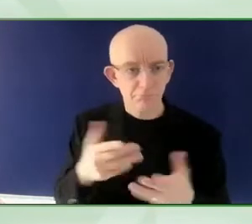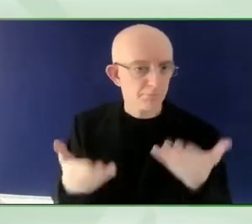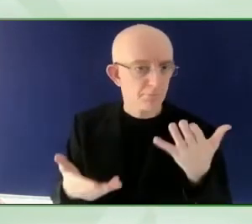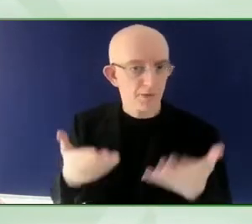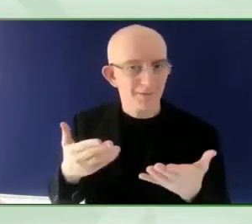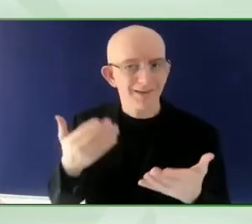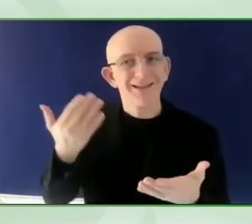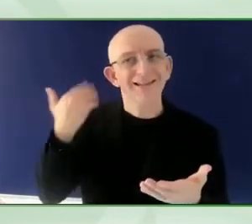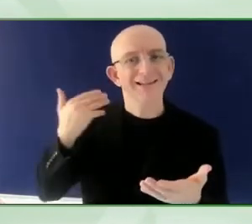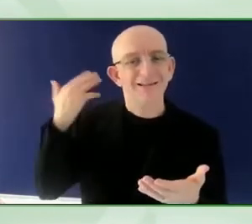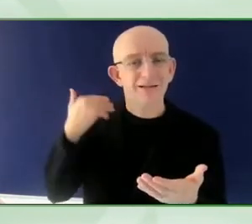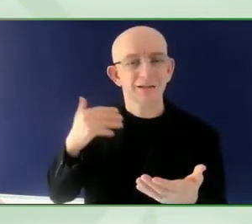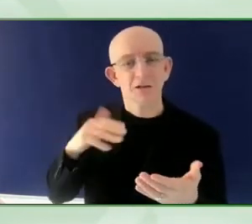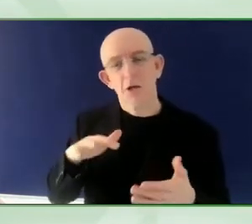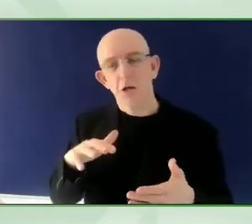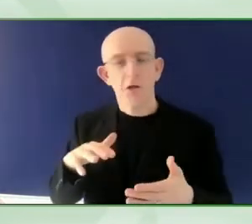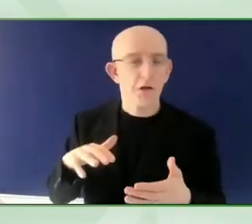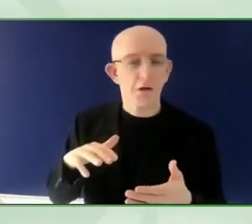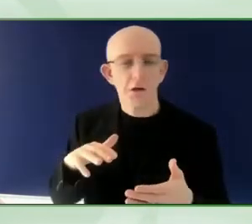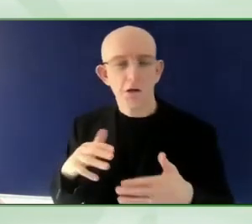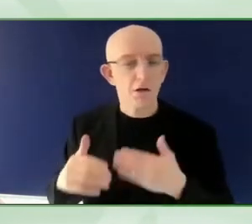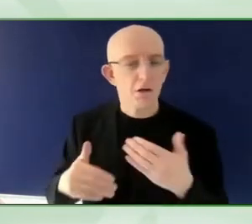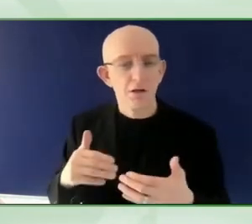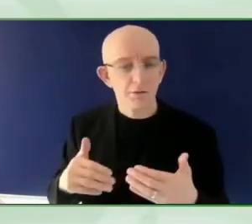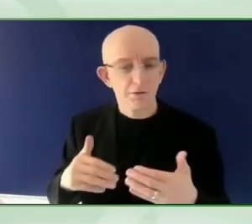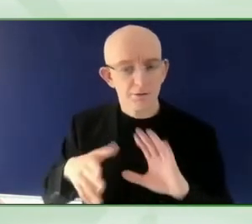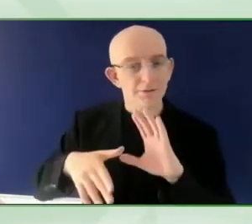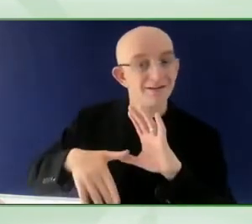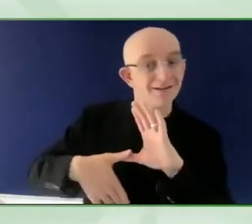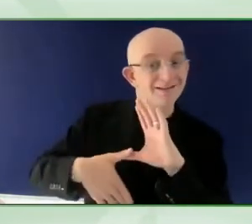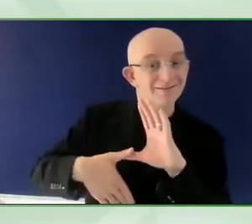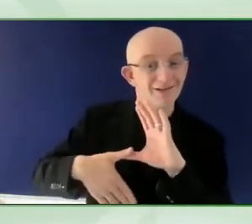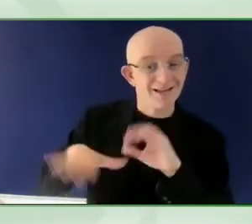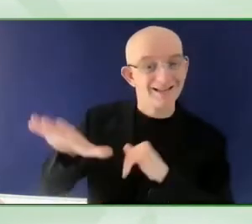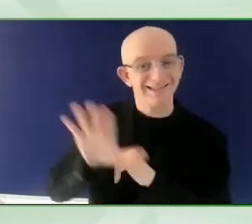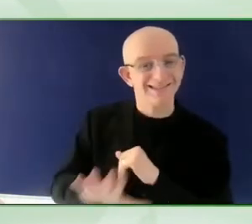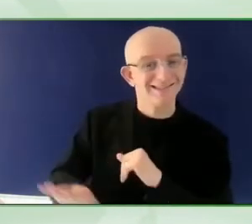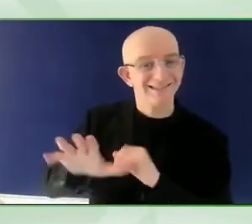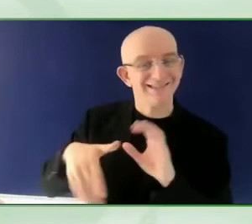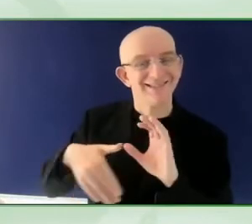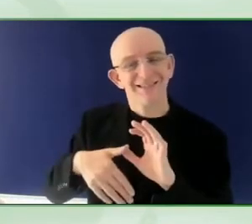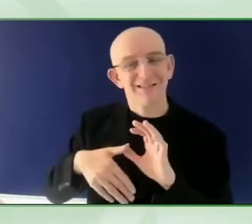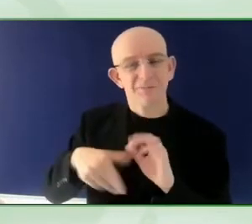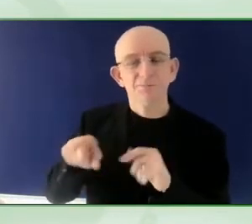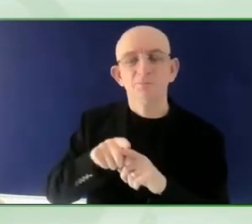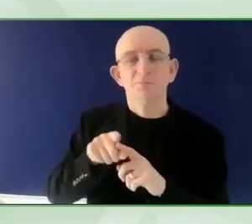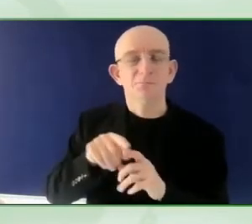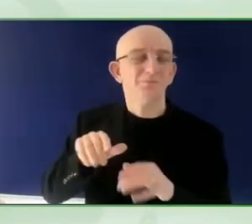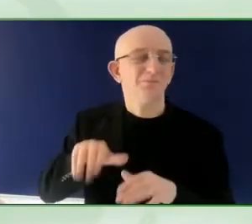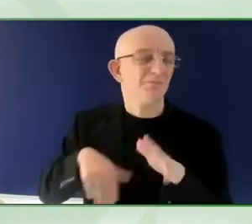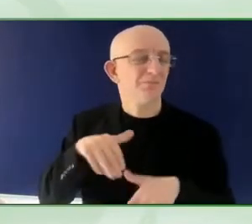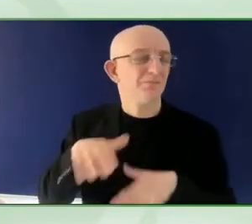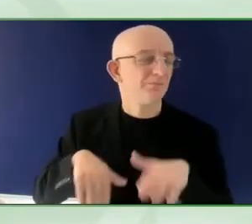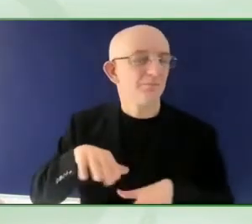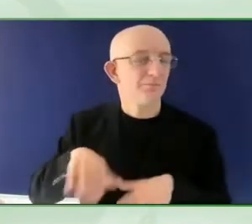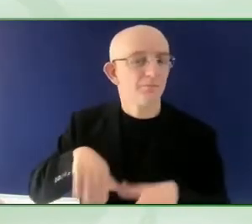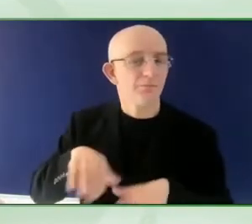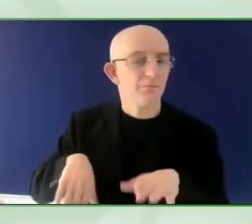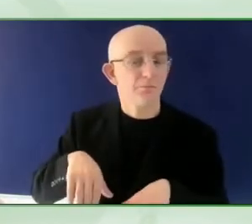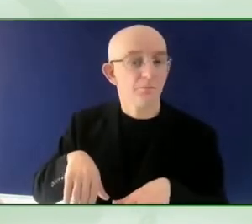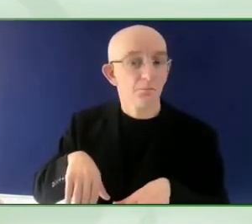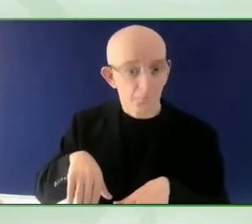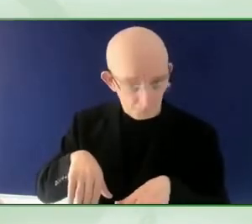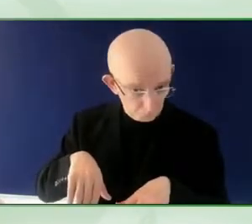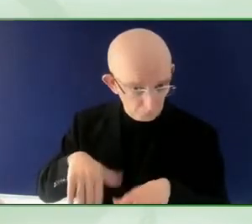focused on Africa, but we do have almost 54 percent of commitments also focusing in other